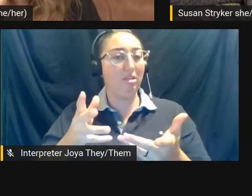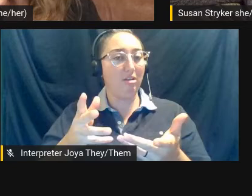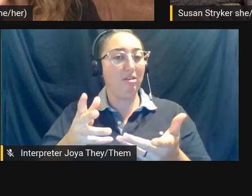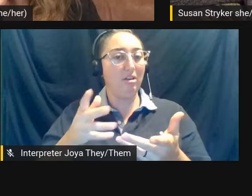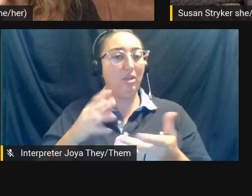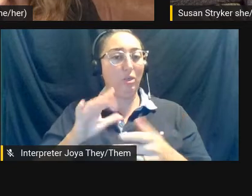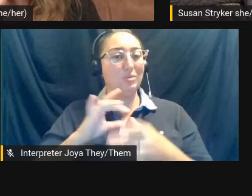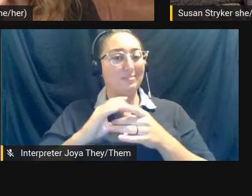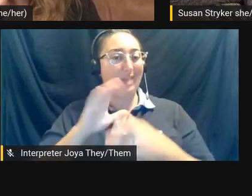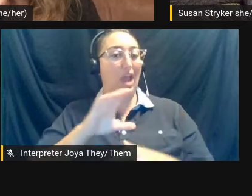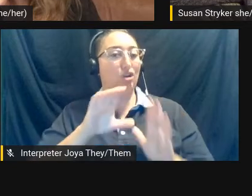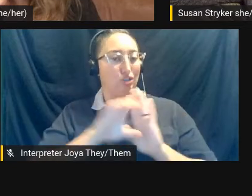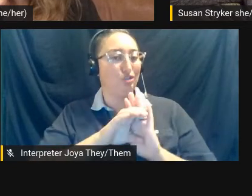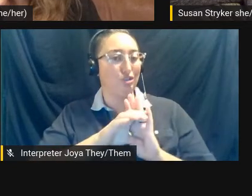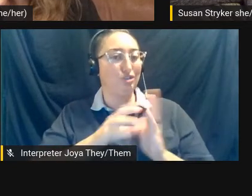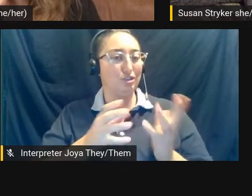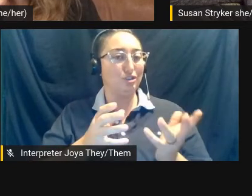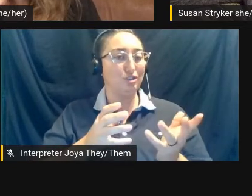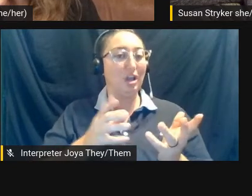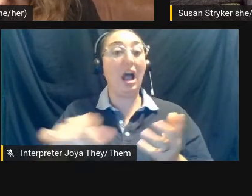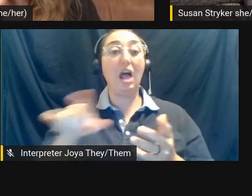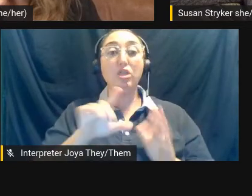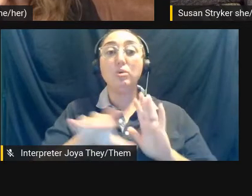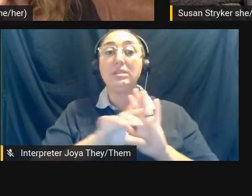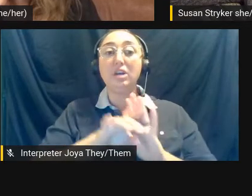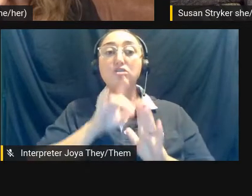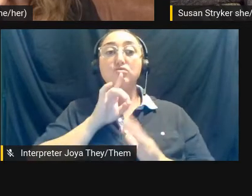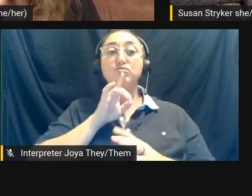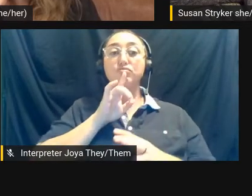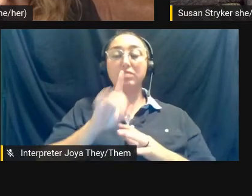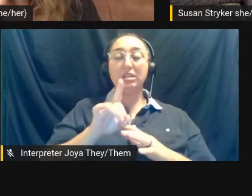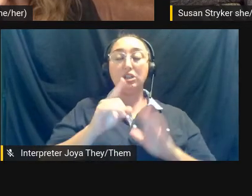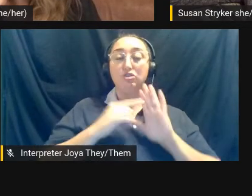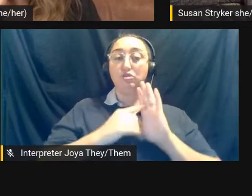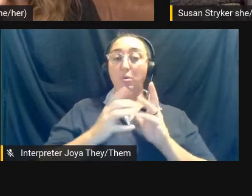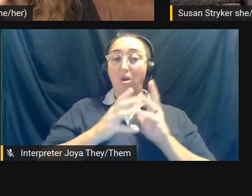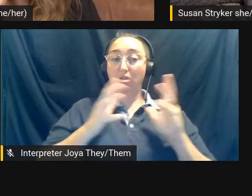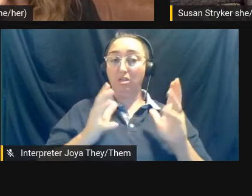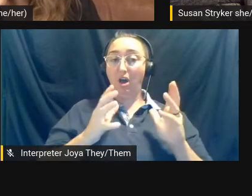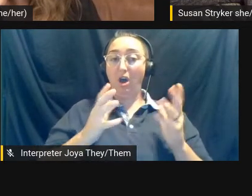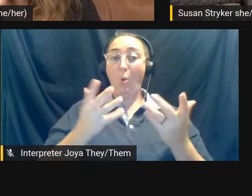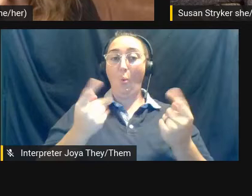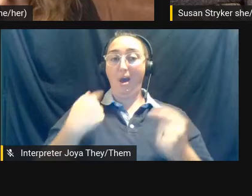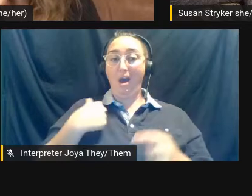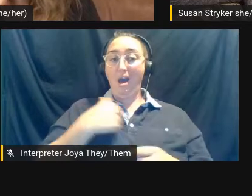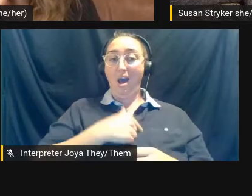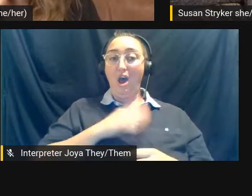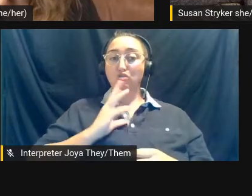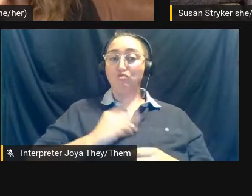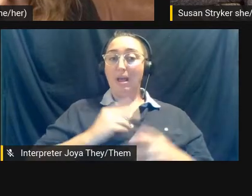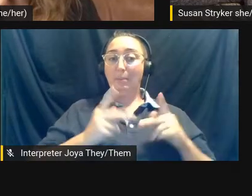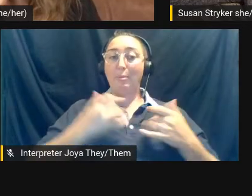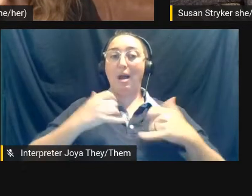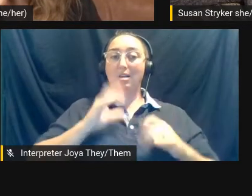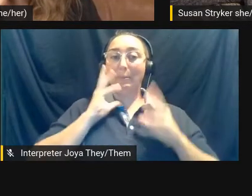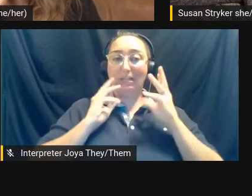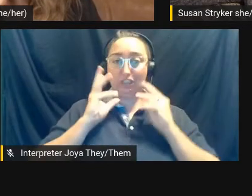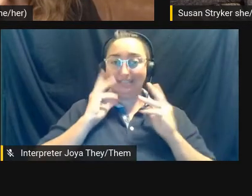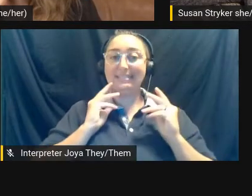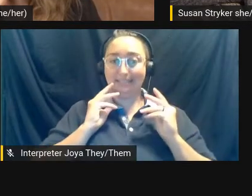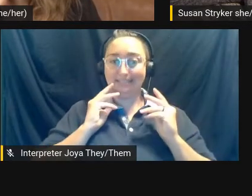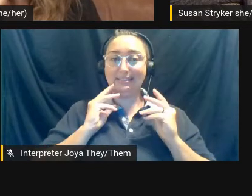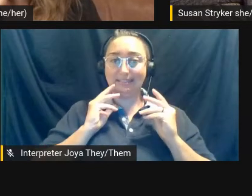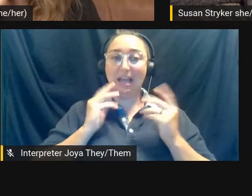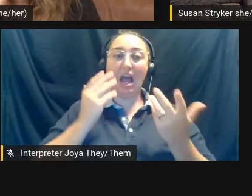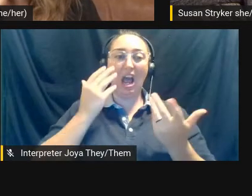having, um, really mirroring a lot of what trans people are still going through, um, even though it's like a period